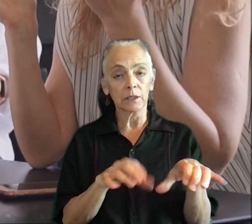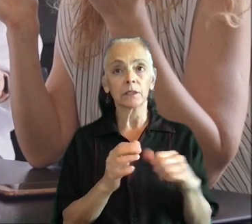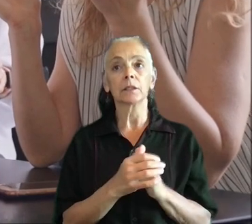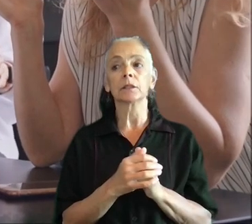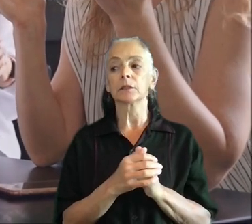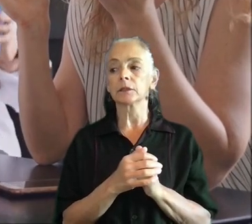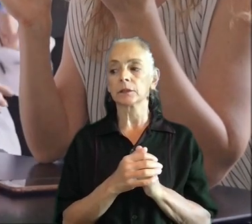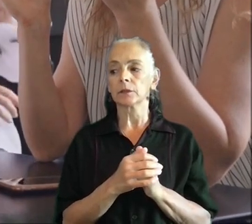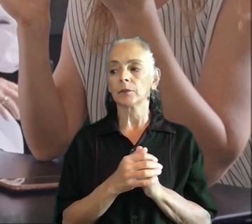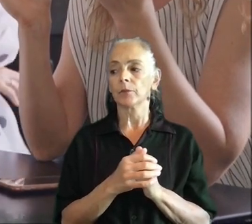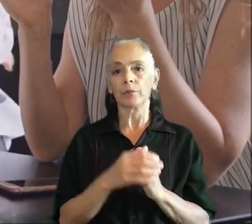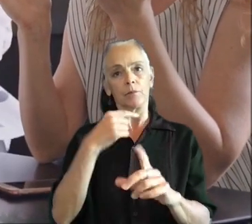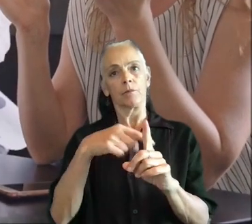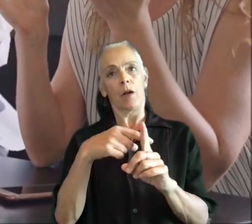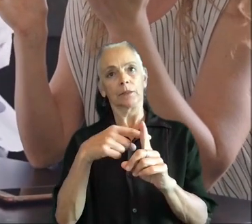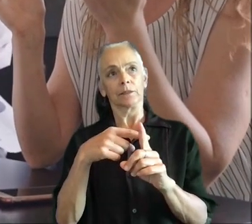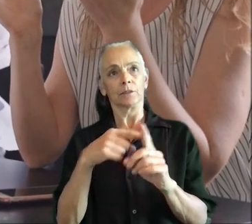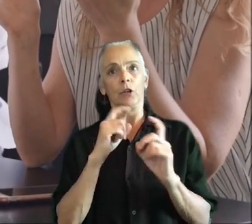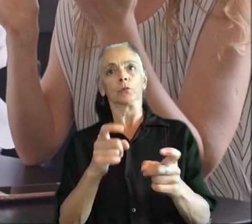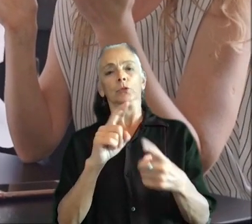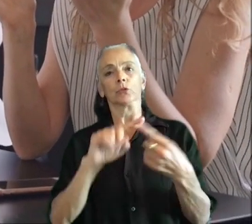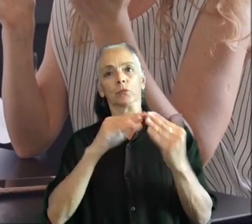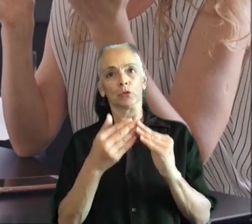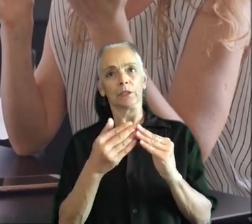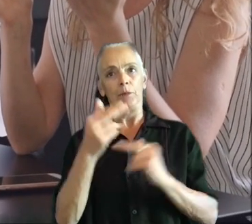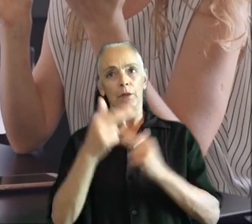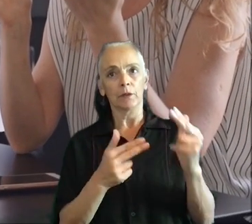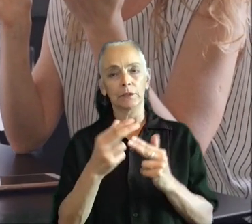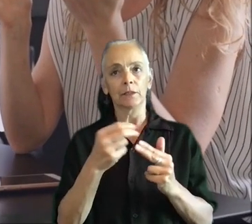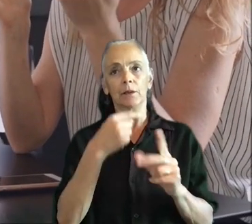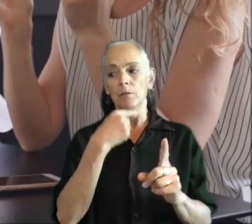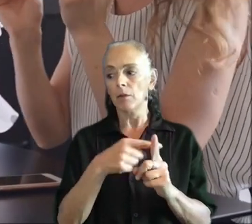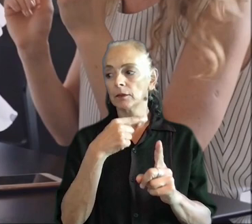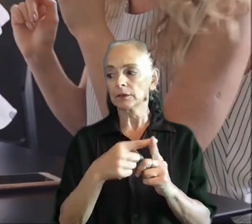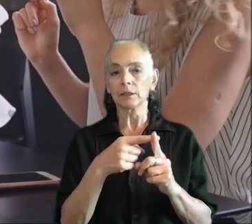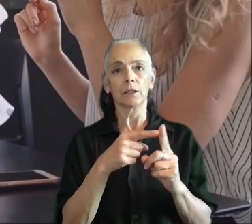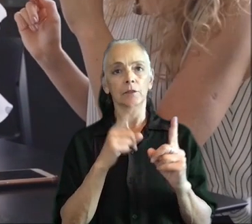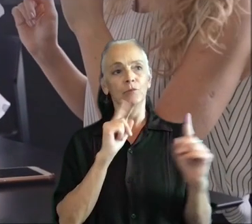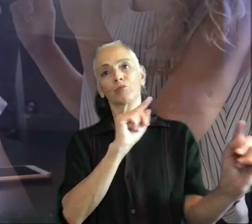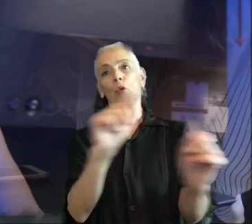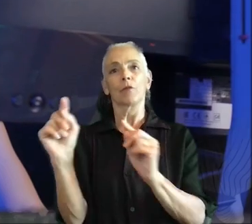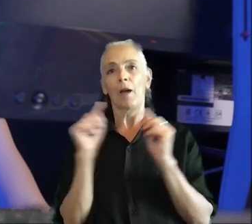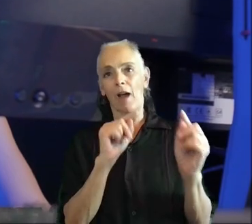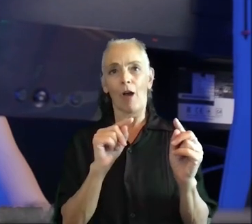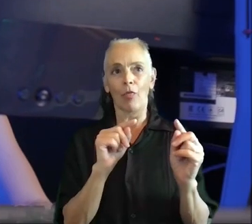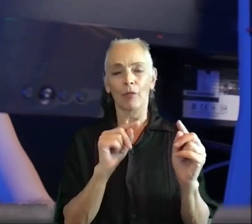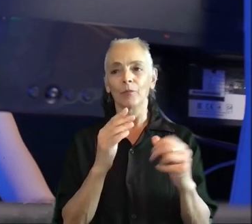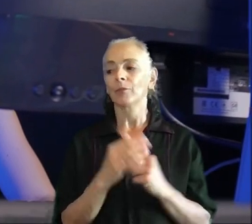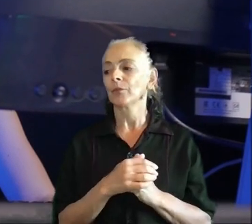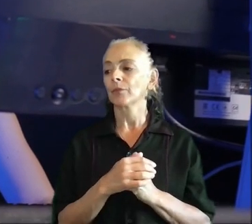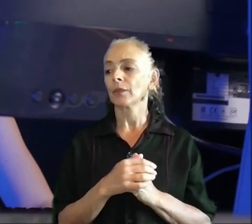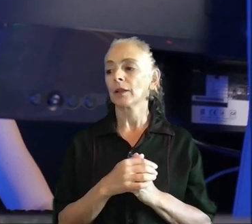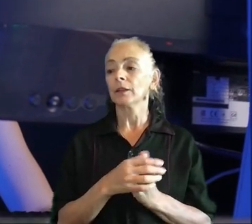positively to community building and positive words of mouth. Regarding Twitter and